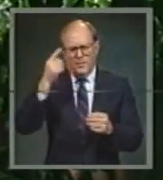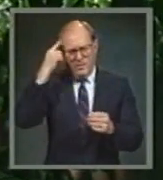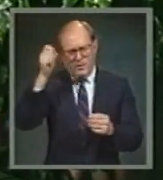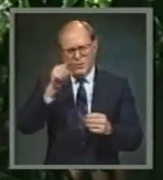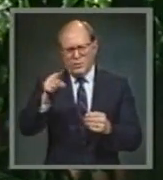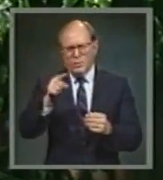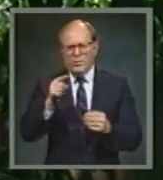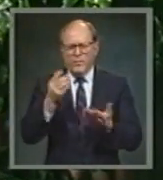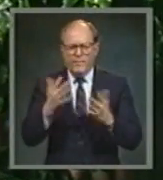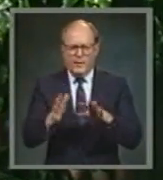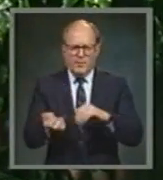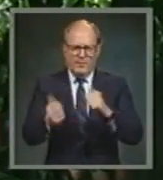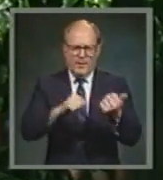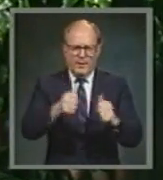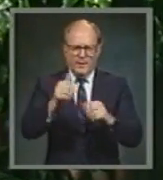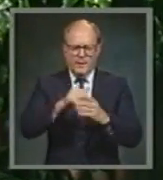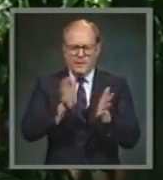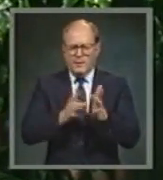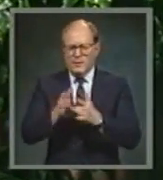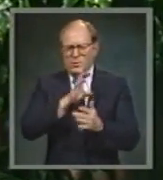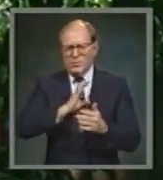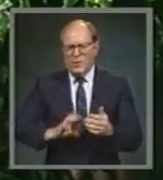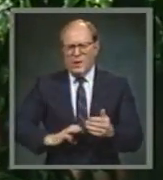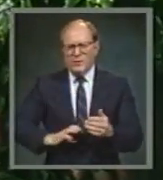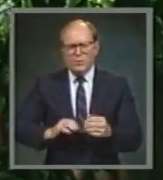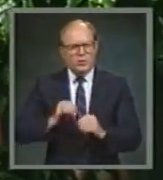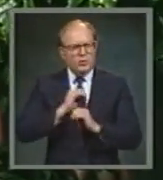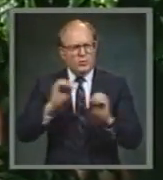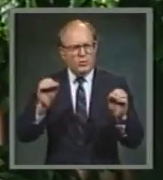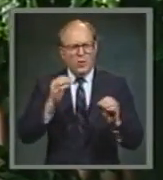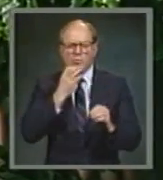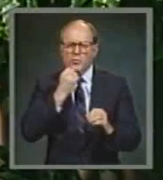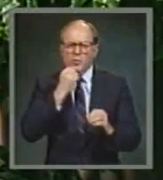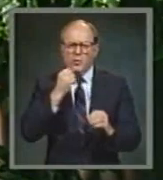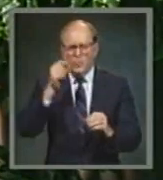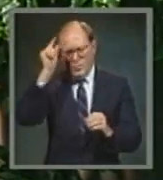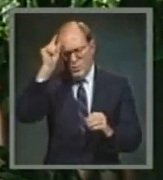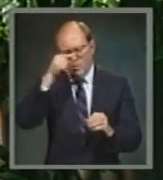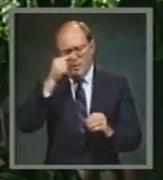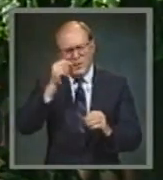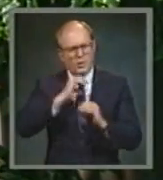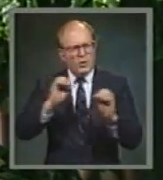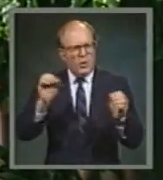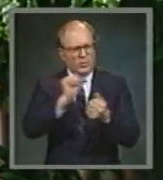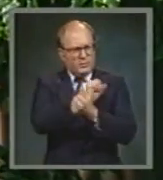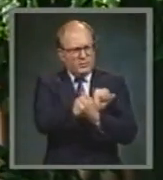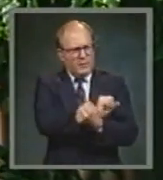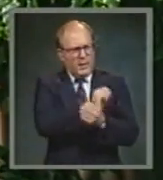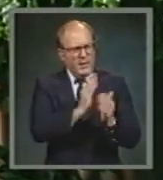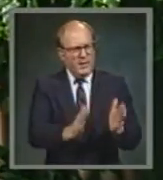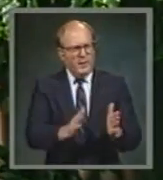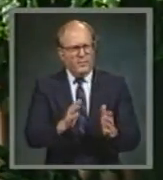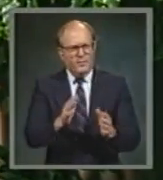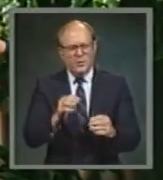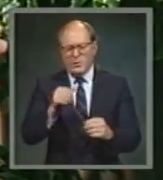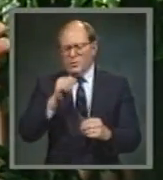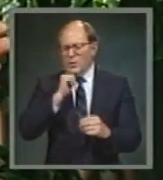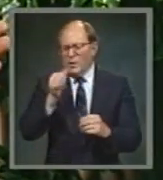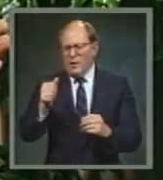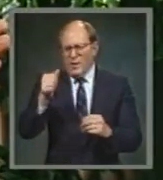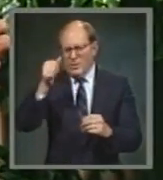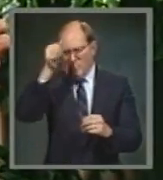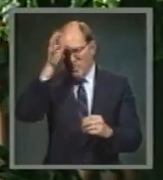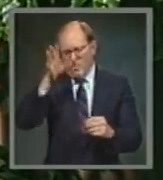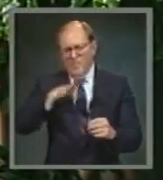baptized into Christ have put on Christ. There is neither Jew nor Greek. There is neither bond nor free. There is neither male nor female.